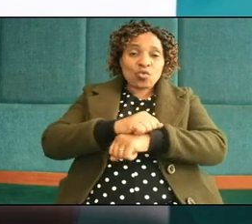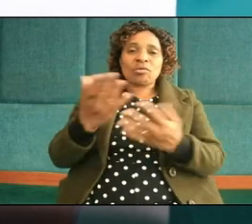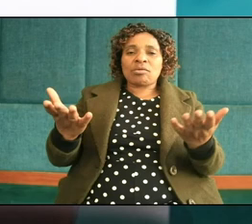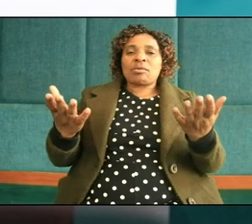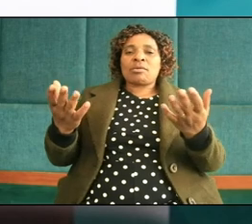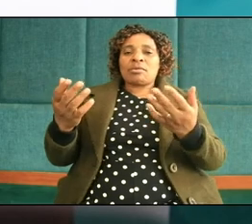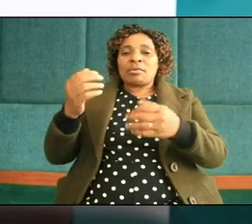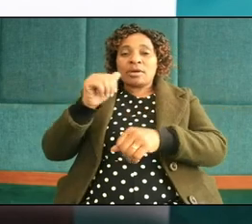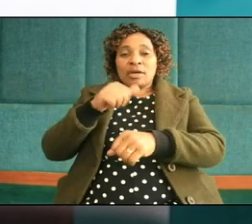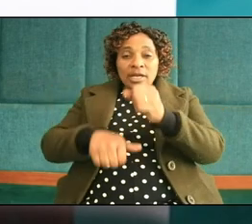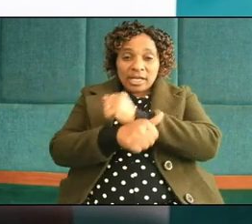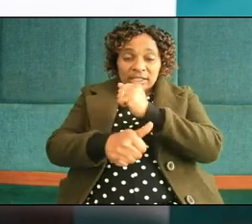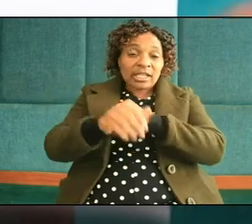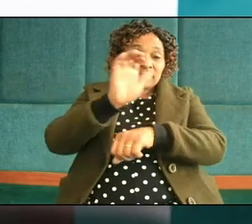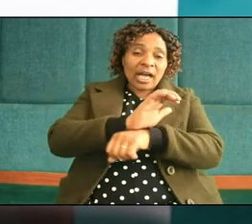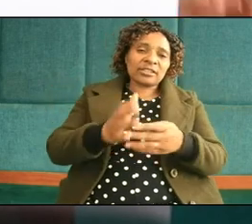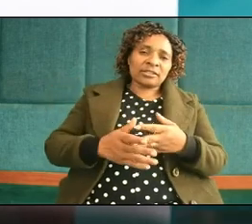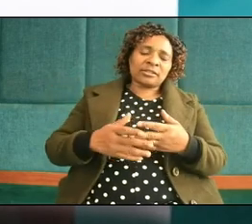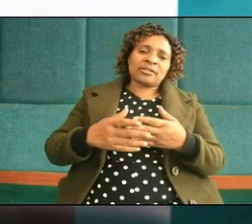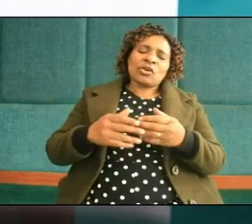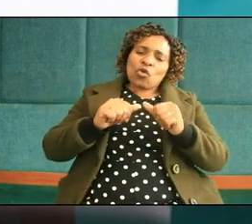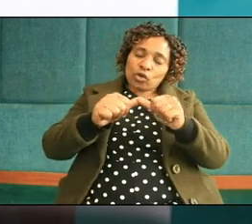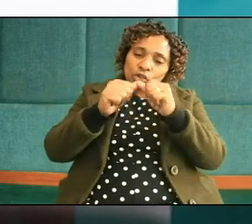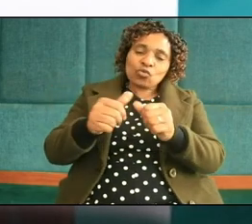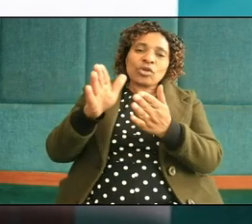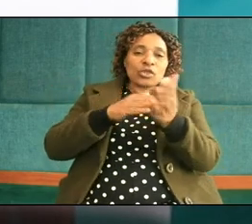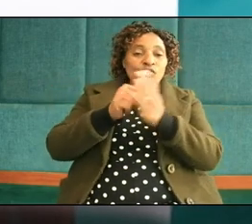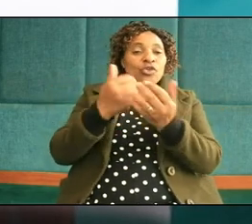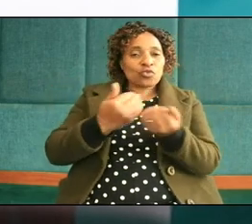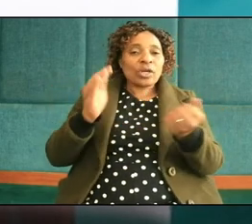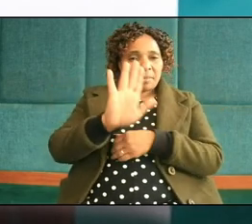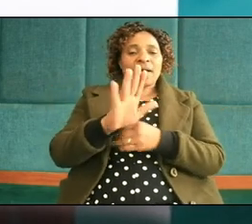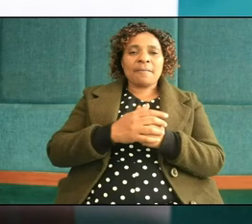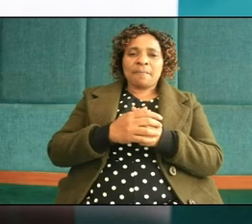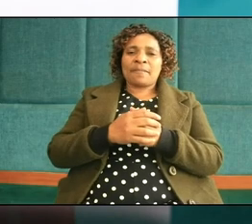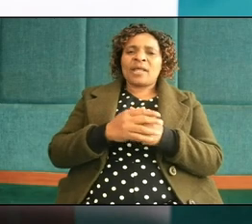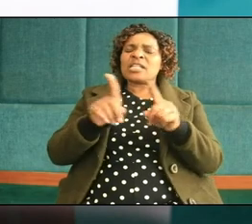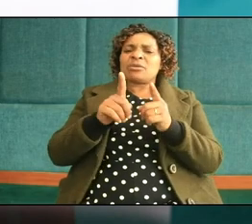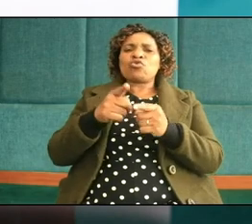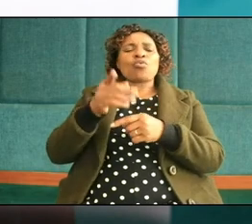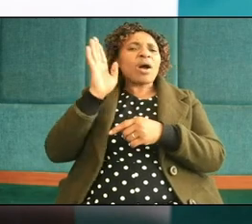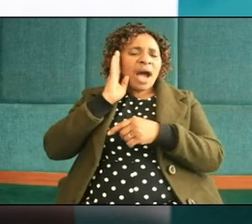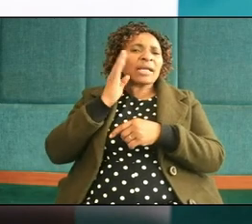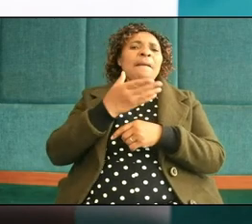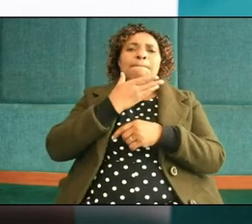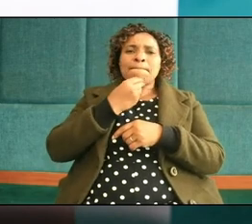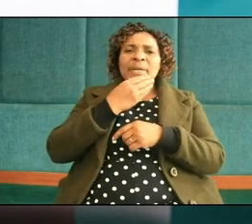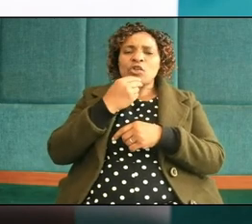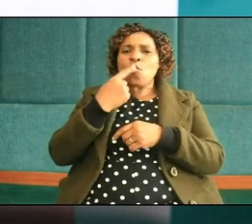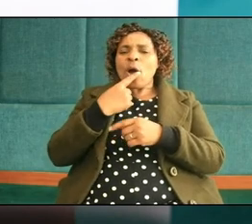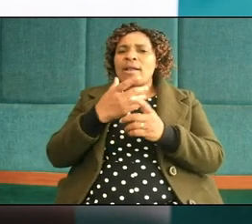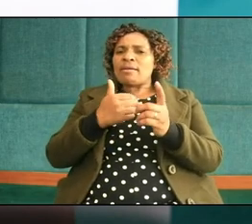leave it and he will continue to destroy your children have you heard that there are men who abuse other